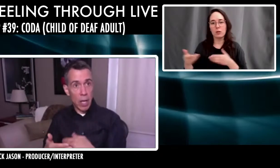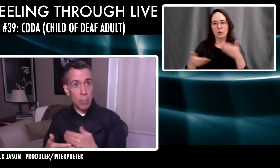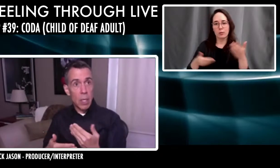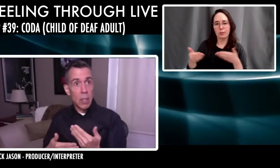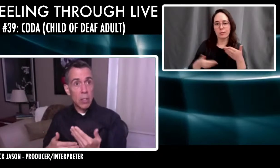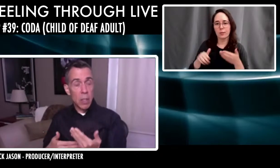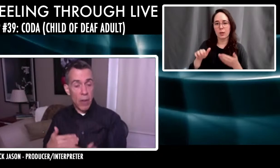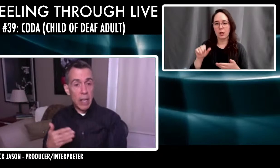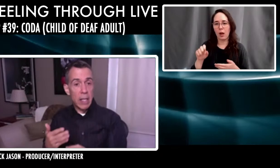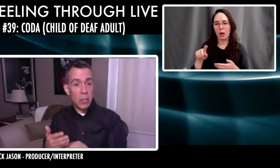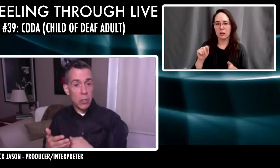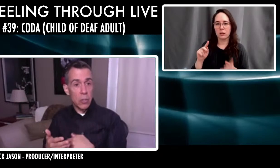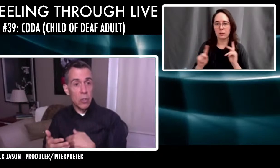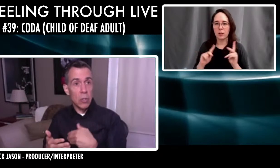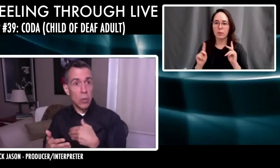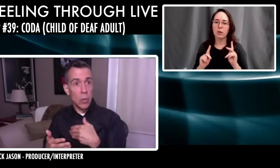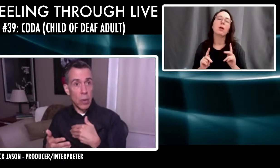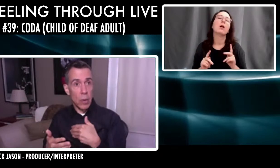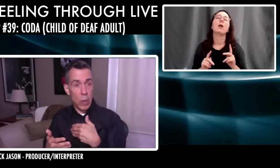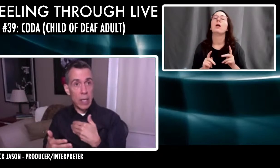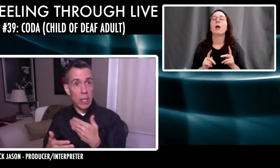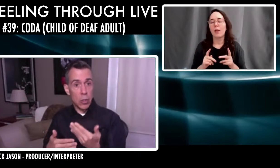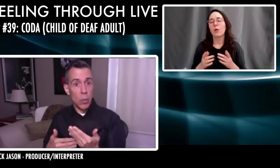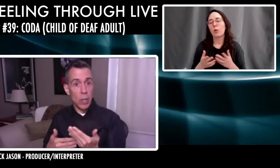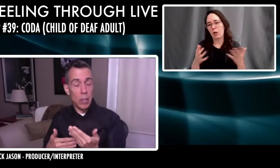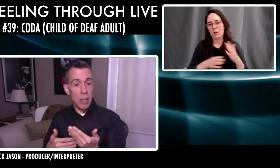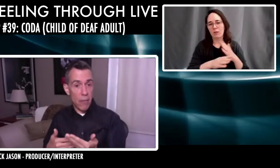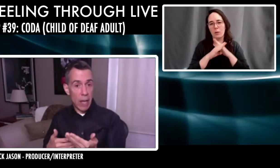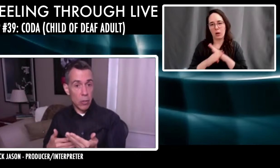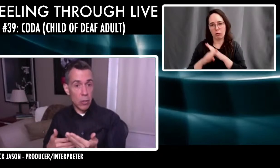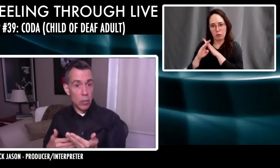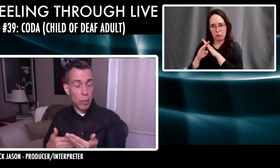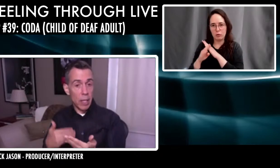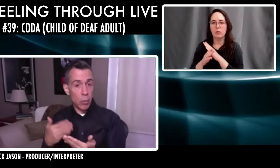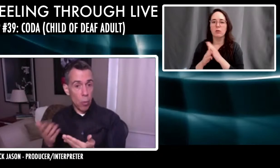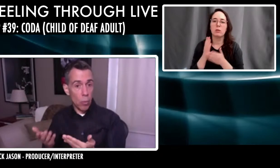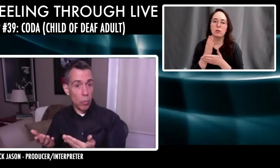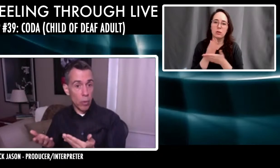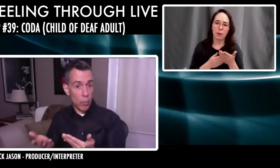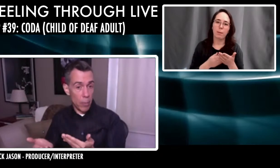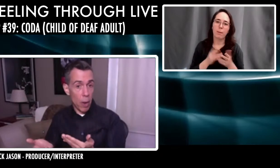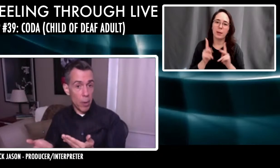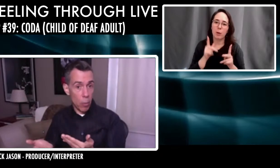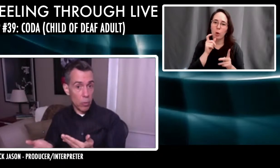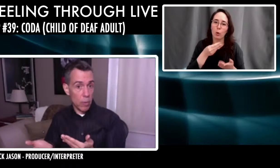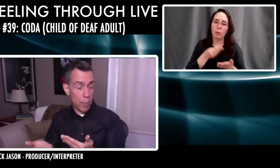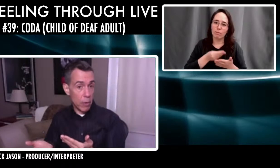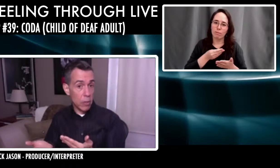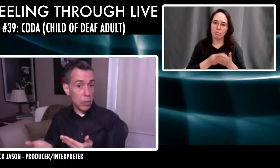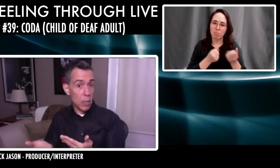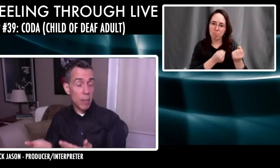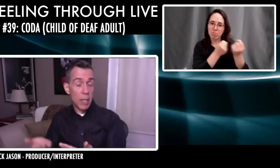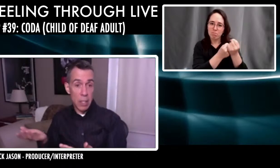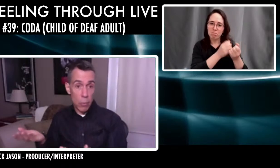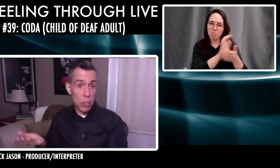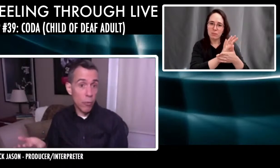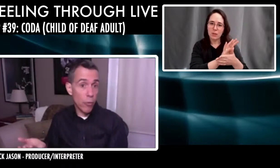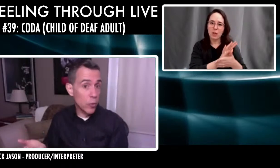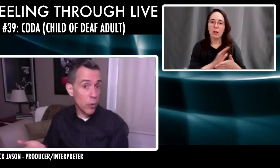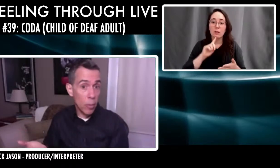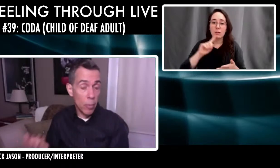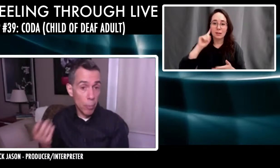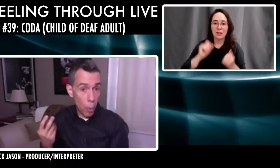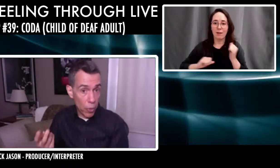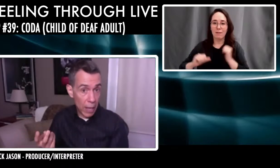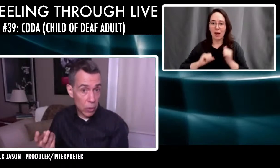She had to overcome some financers who, who had an issue with deaf actors playing the role, the very prominent roles of the parents because in the original